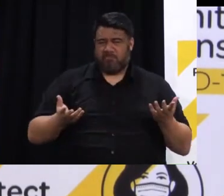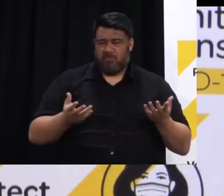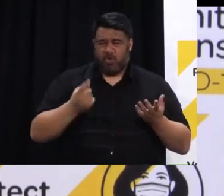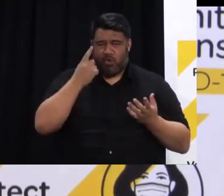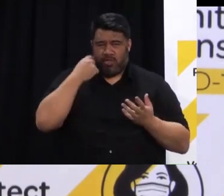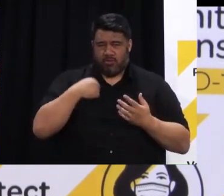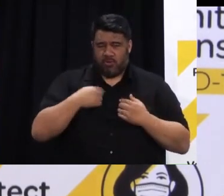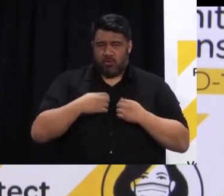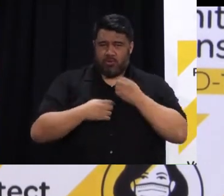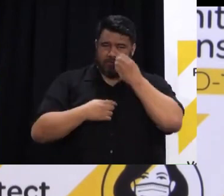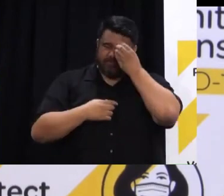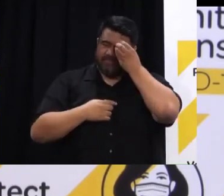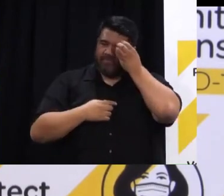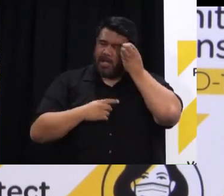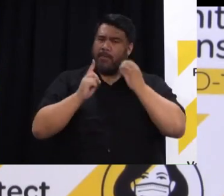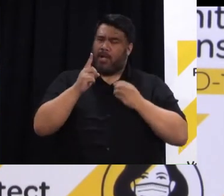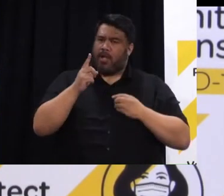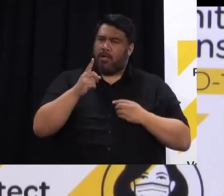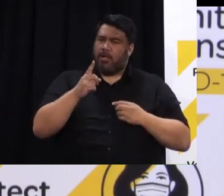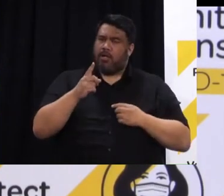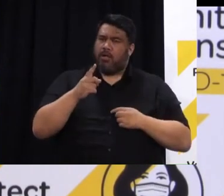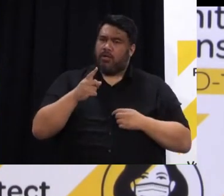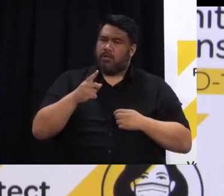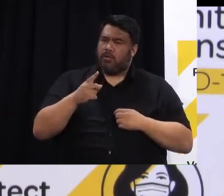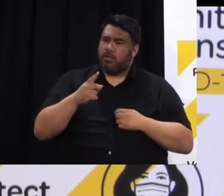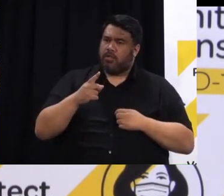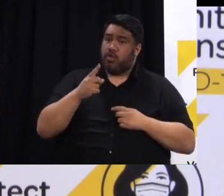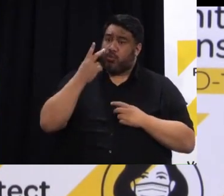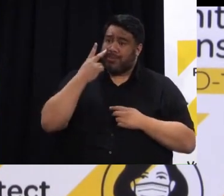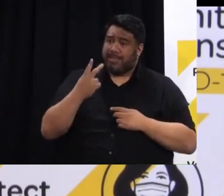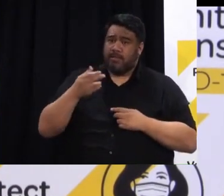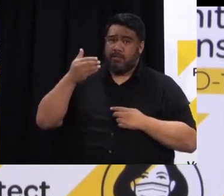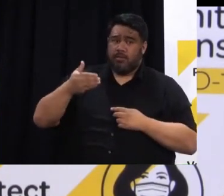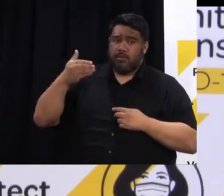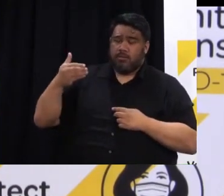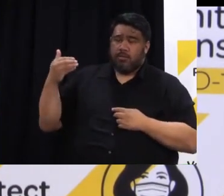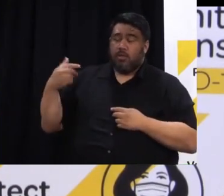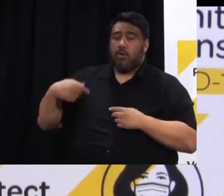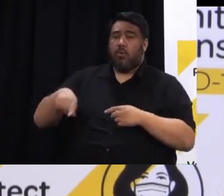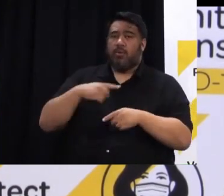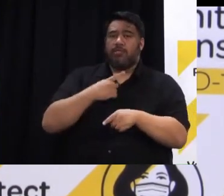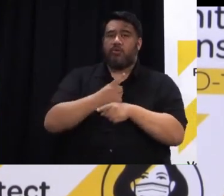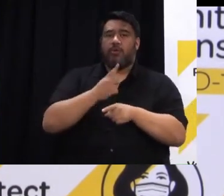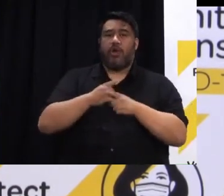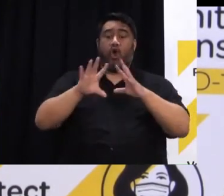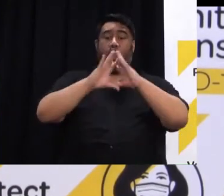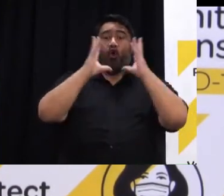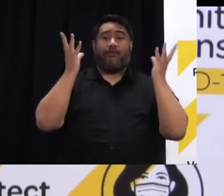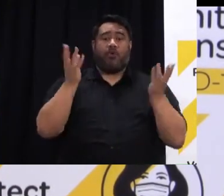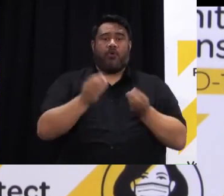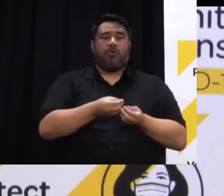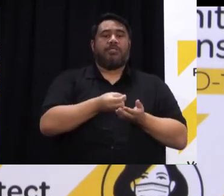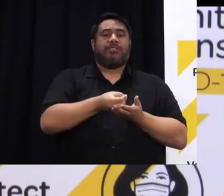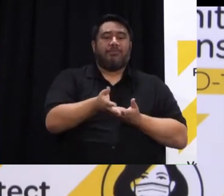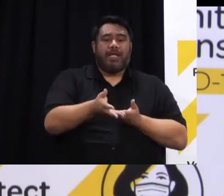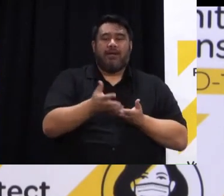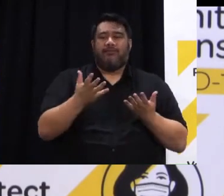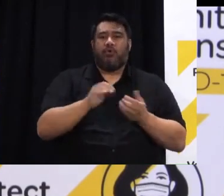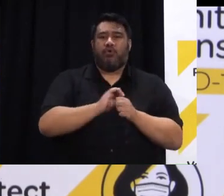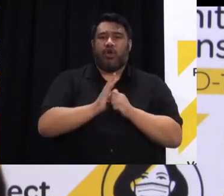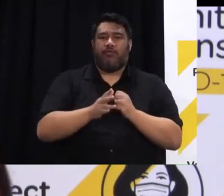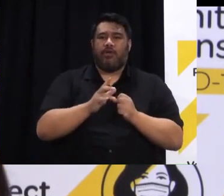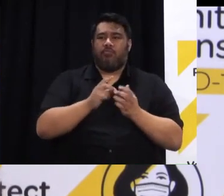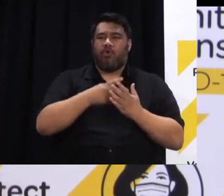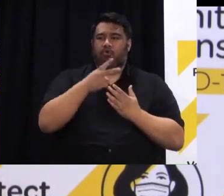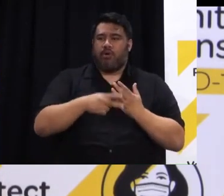how we look to represent some of the overall because you've seen previously we've talked about the overall spend on our vaccine program so how we might represent that